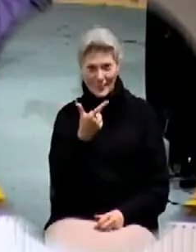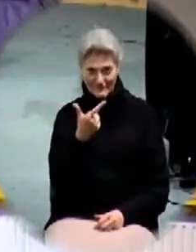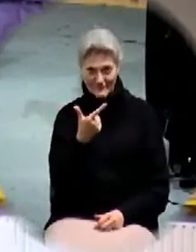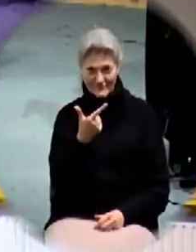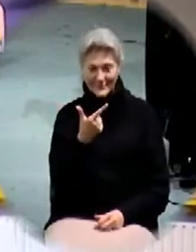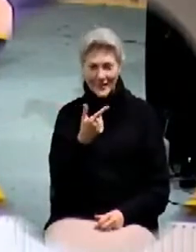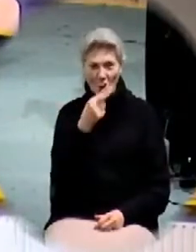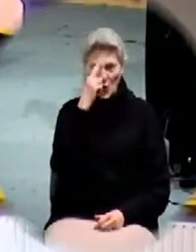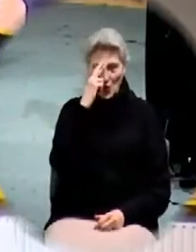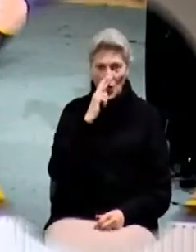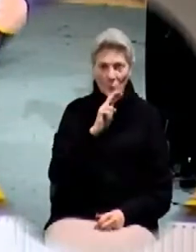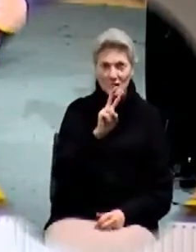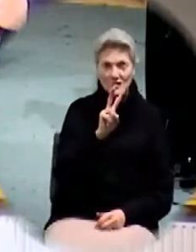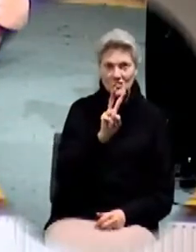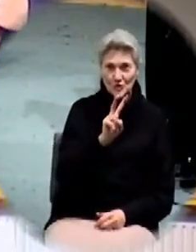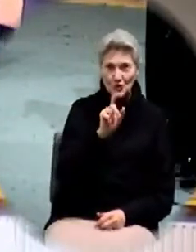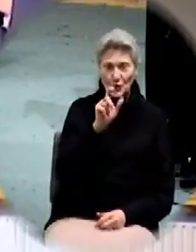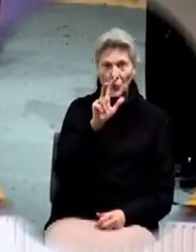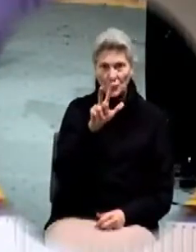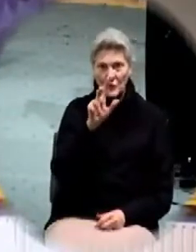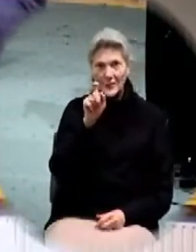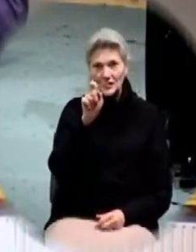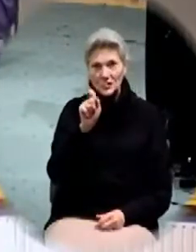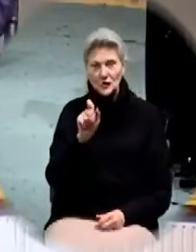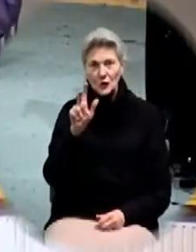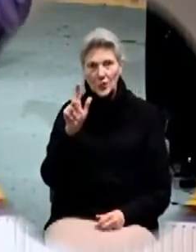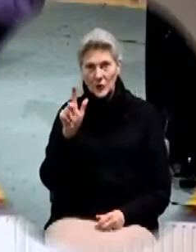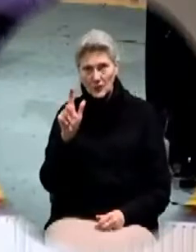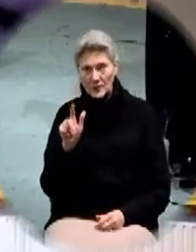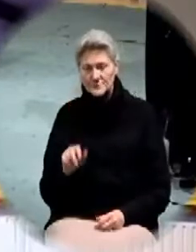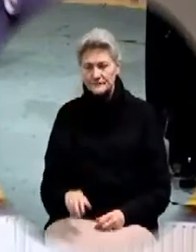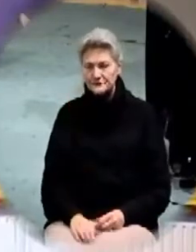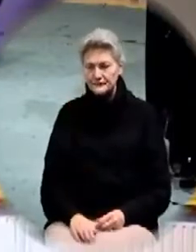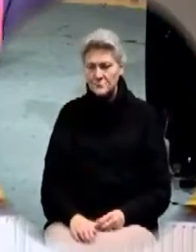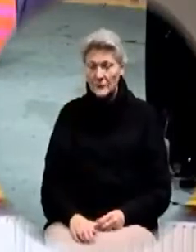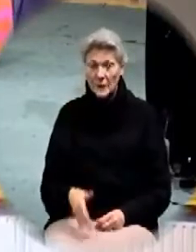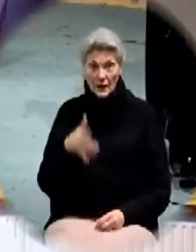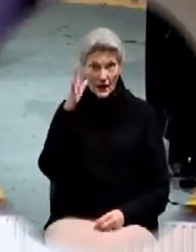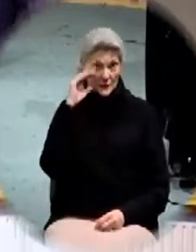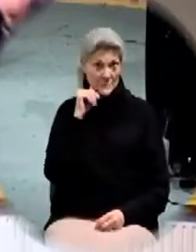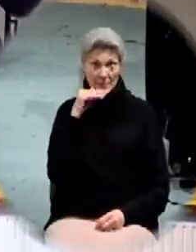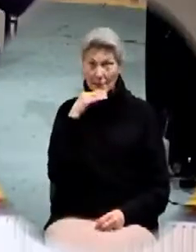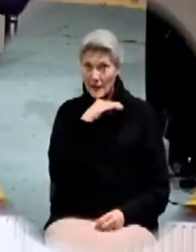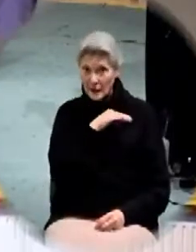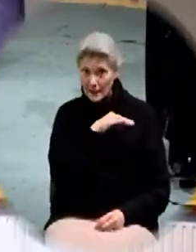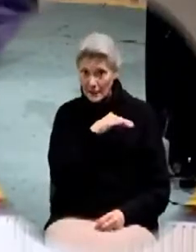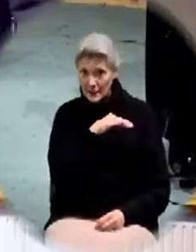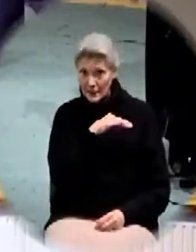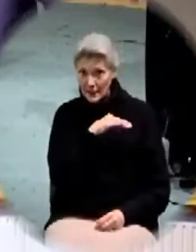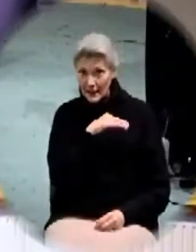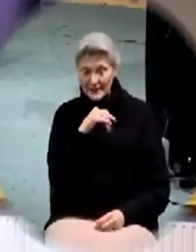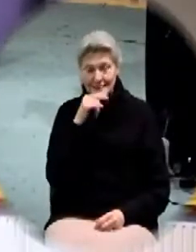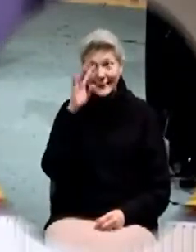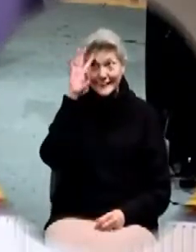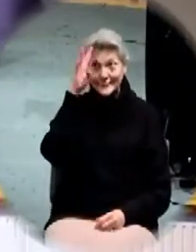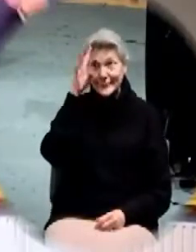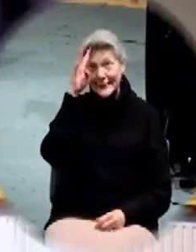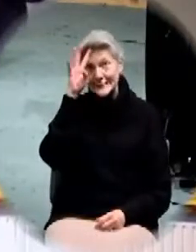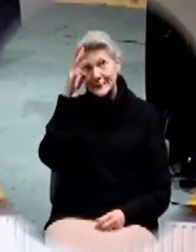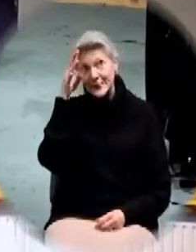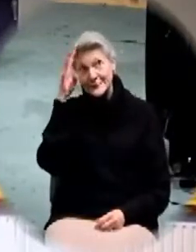Romans 2 and 3, 23. There's a lot of other scriptures that go with it. God doesn't lie. He's not making stuff up.